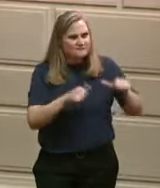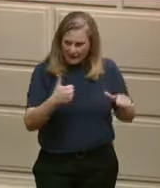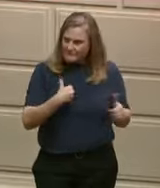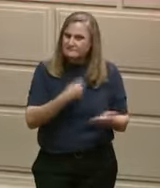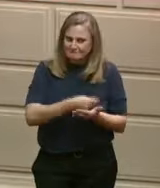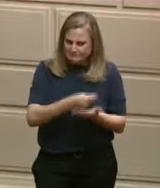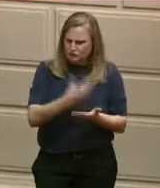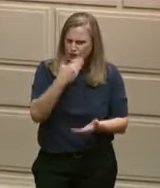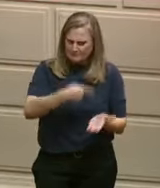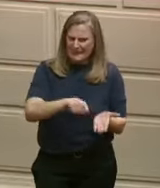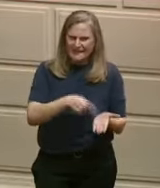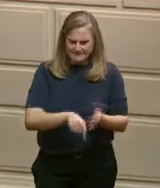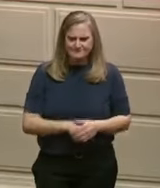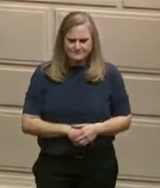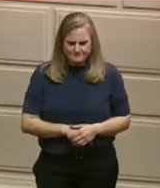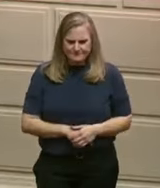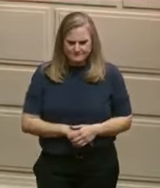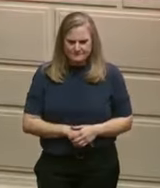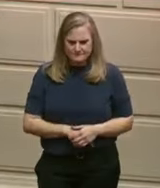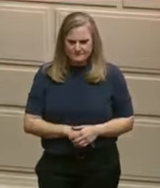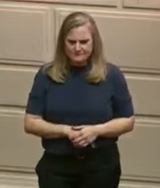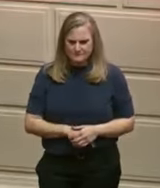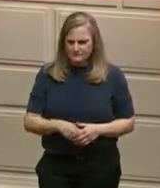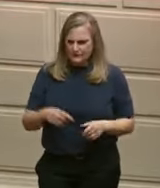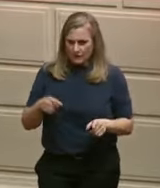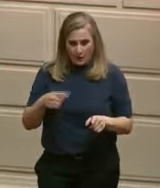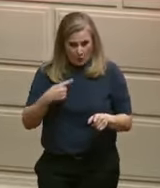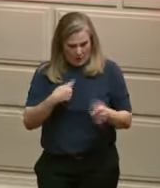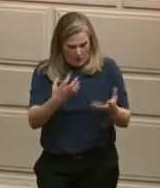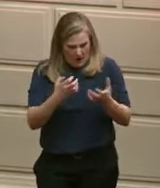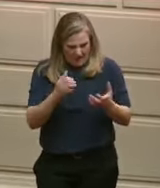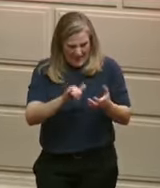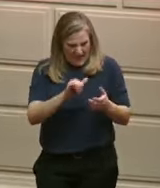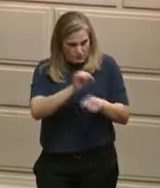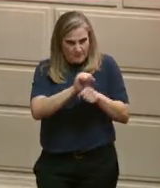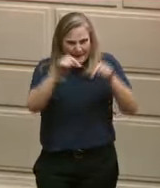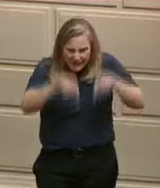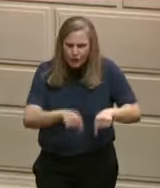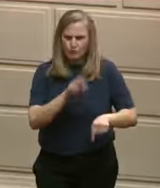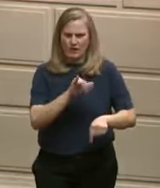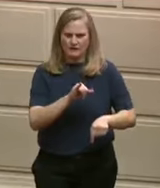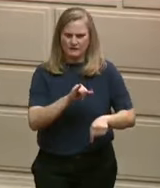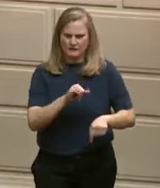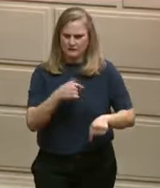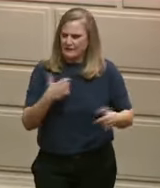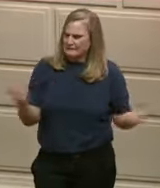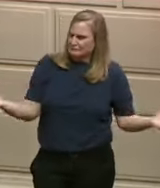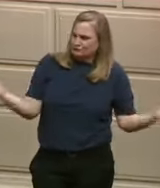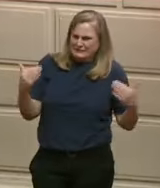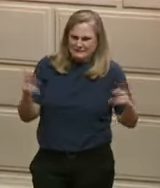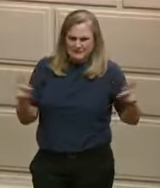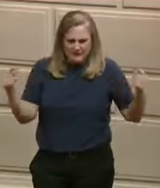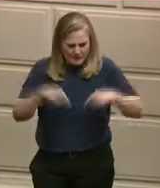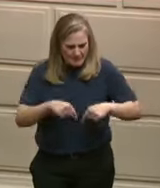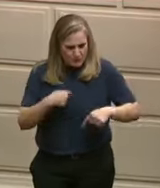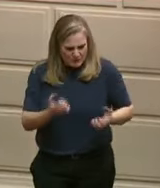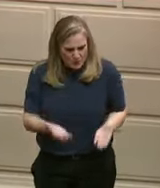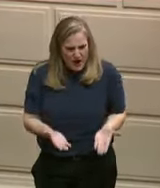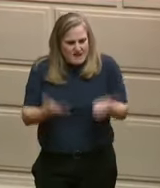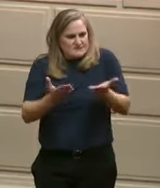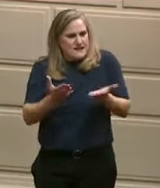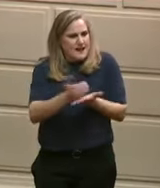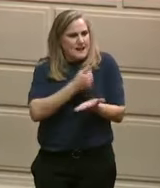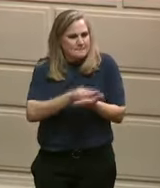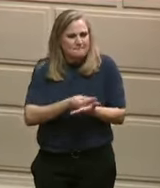We want these jobs in Rhode Island to help raise per capita income, to grow the talent pipeline,